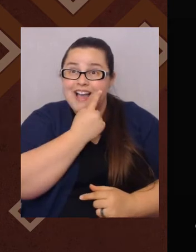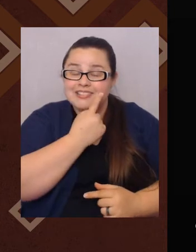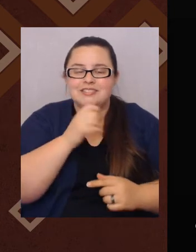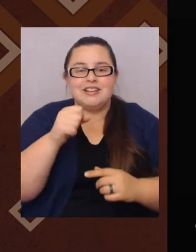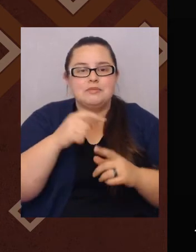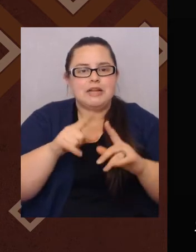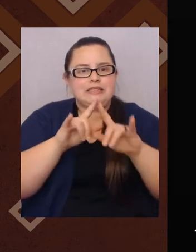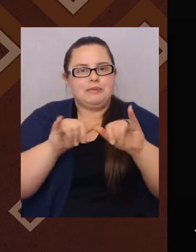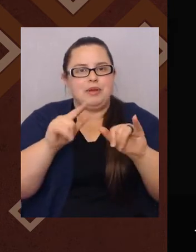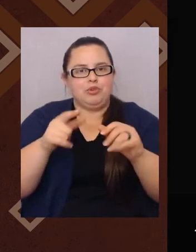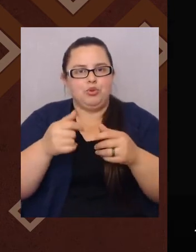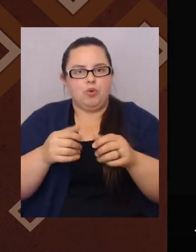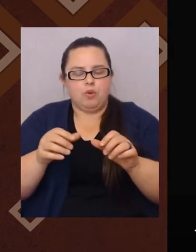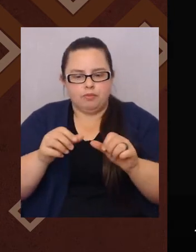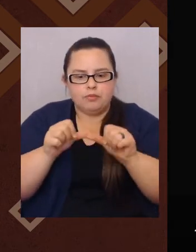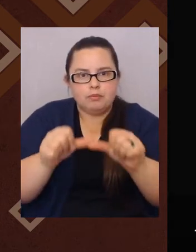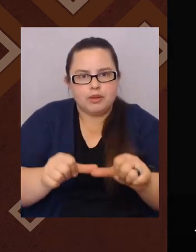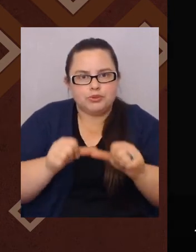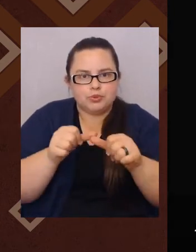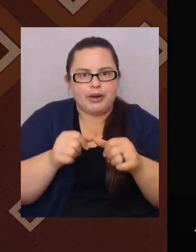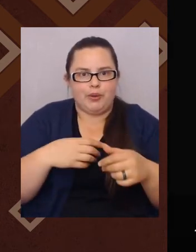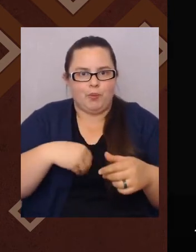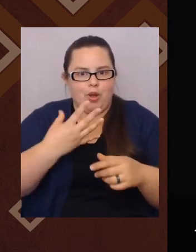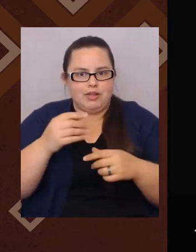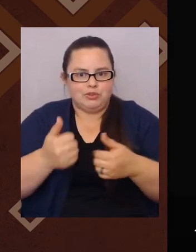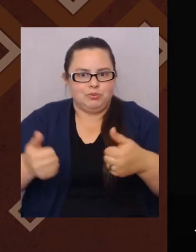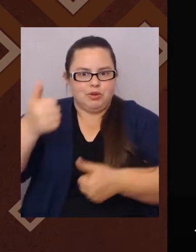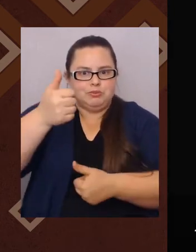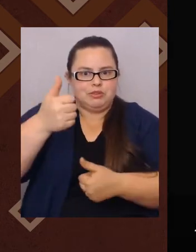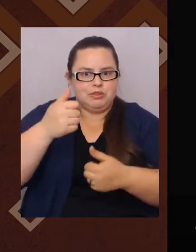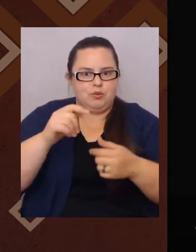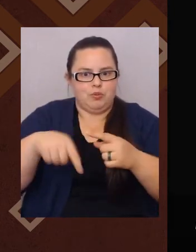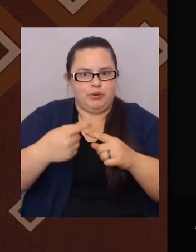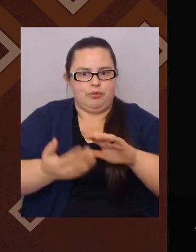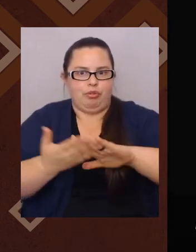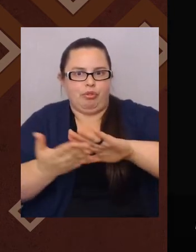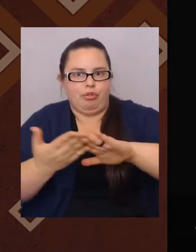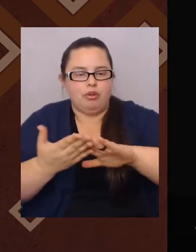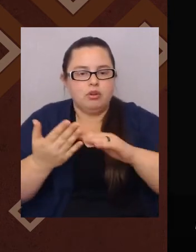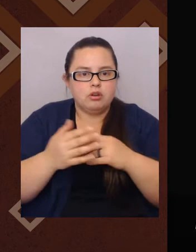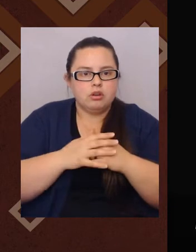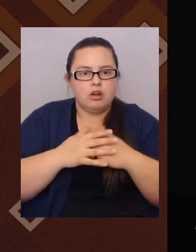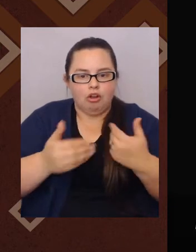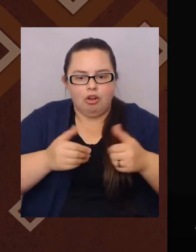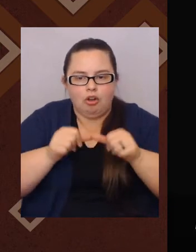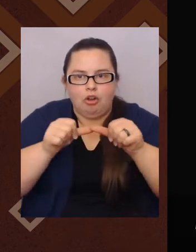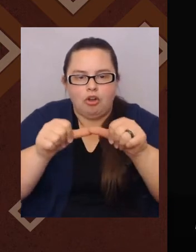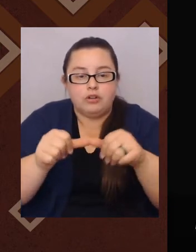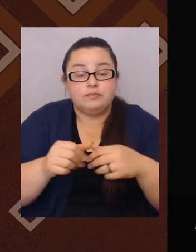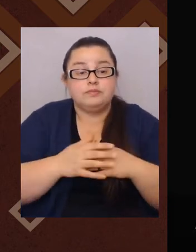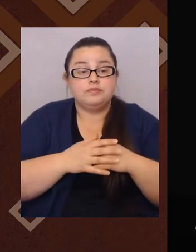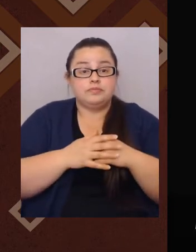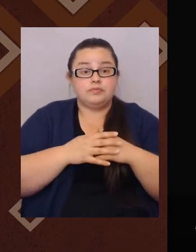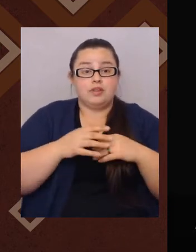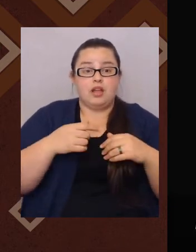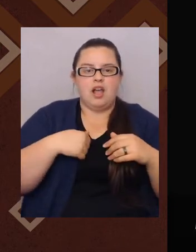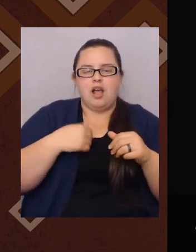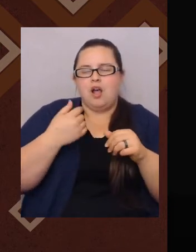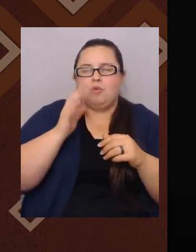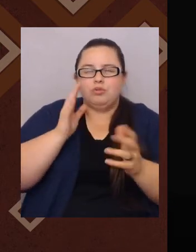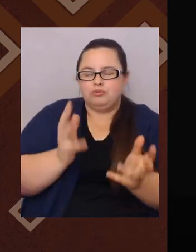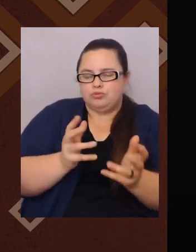really think about culture in that way and how I would come to identify myself.